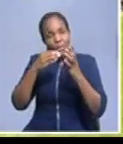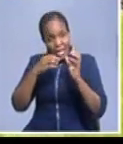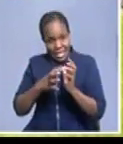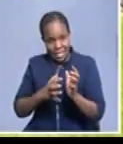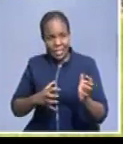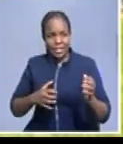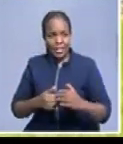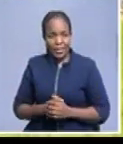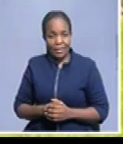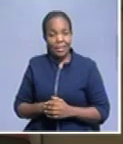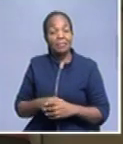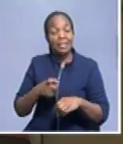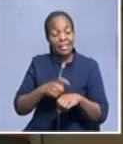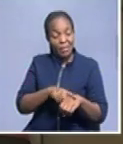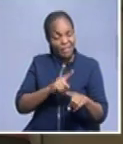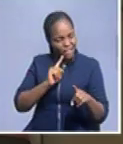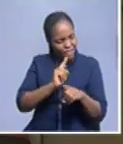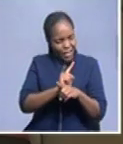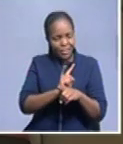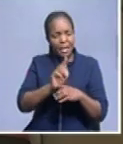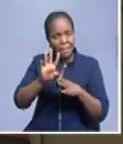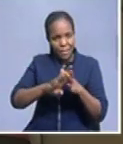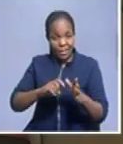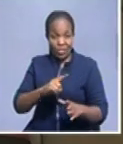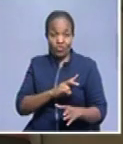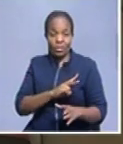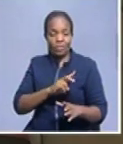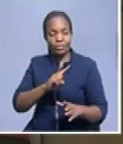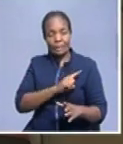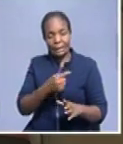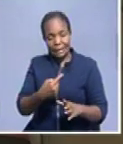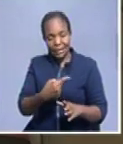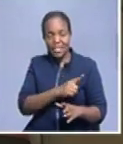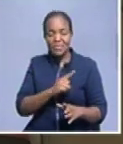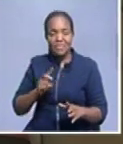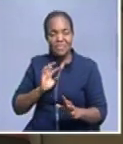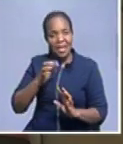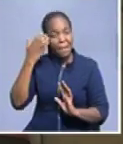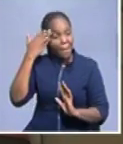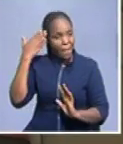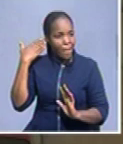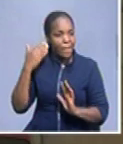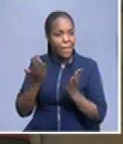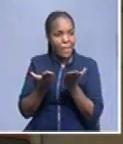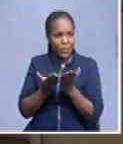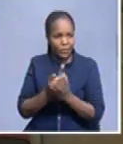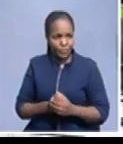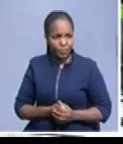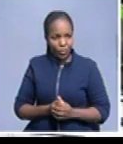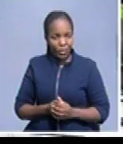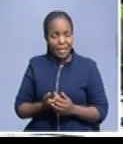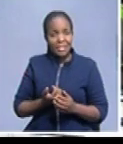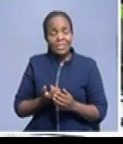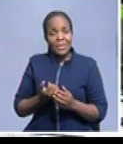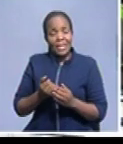Senior Secondary School. I went through a lot growing up, particularly in the area of peer pressure.